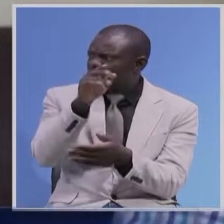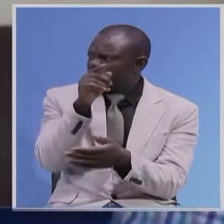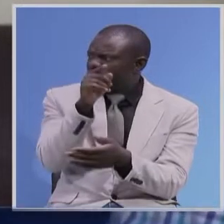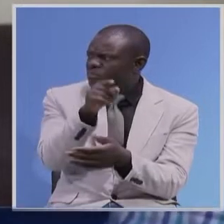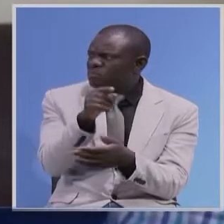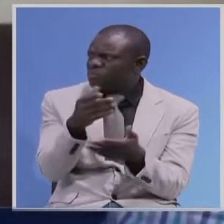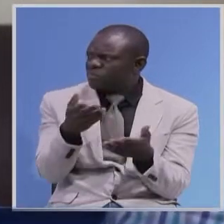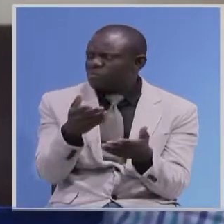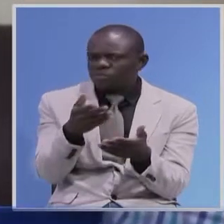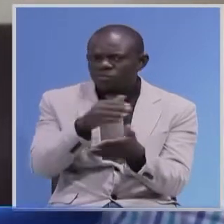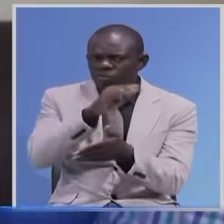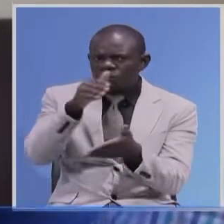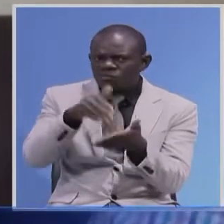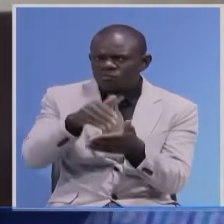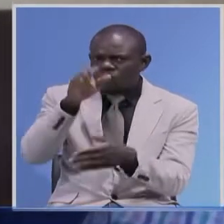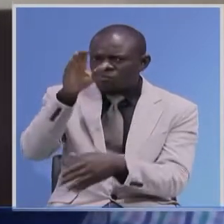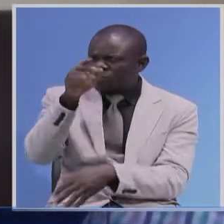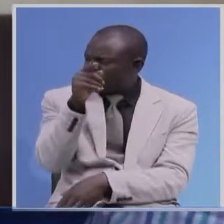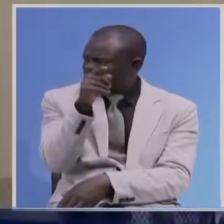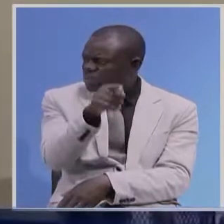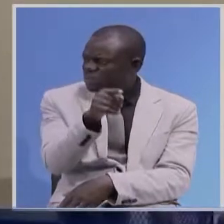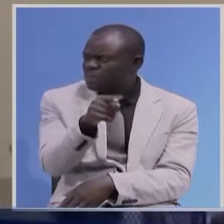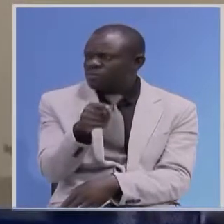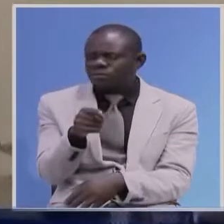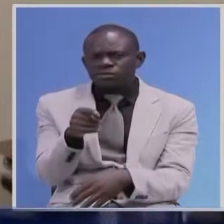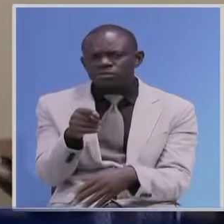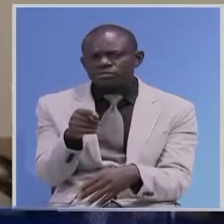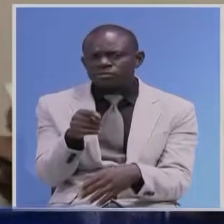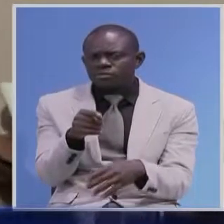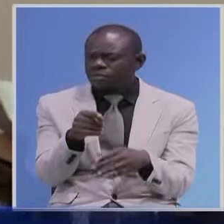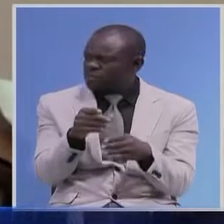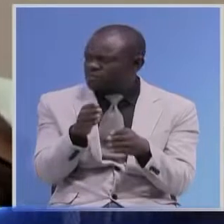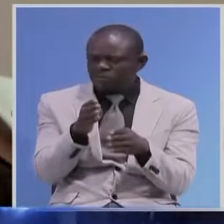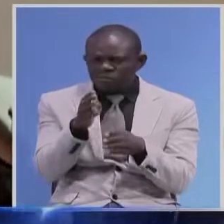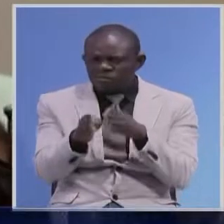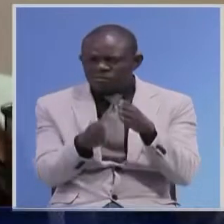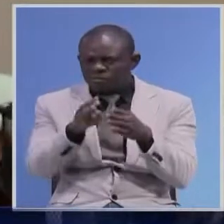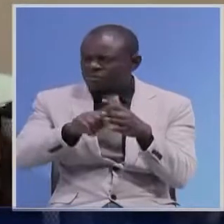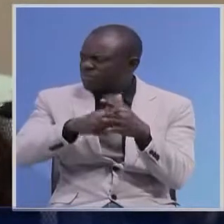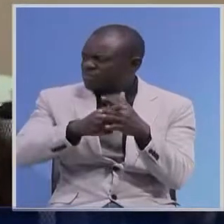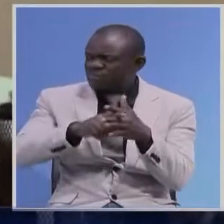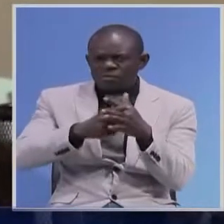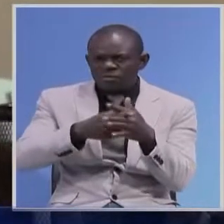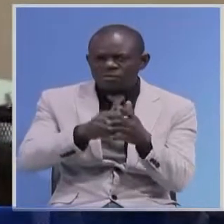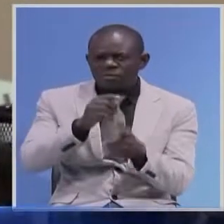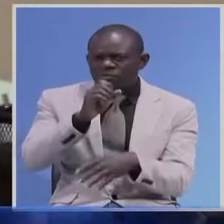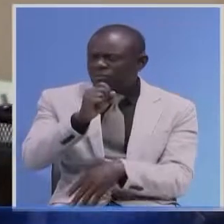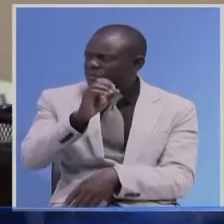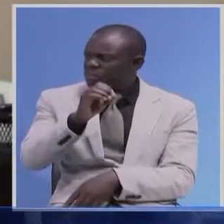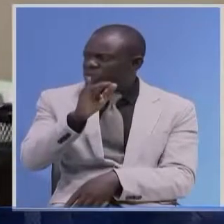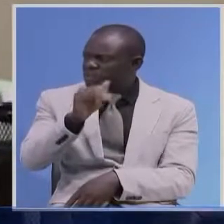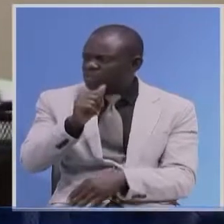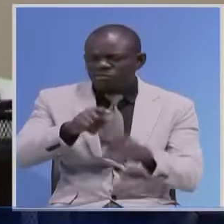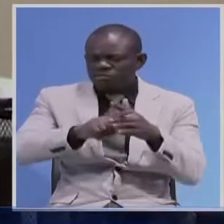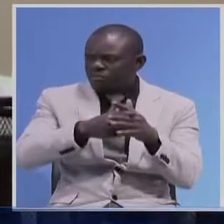central province and they are buying soy beans in mass. So there is an outcry